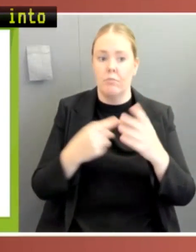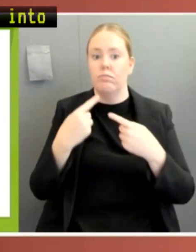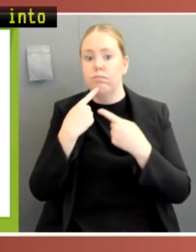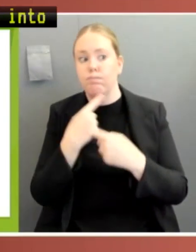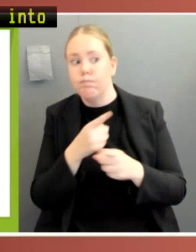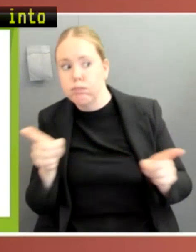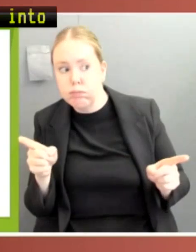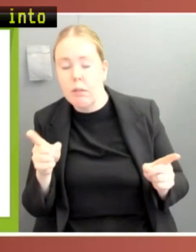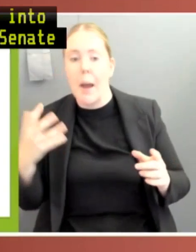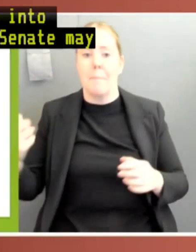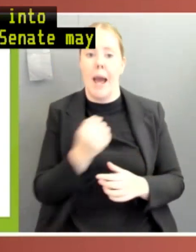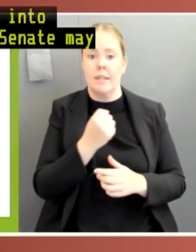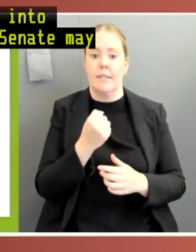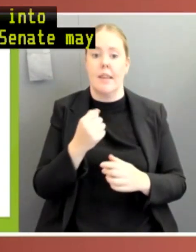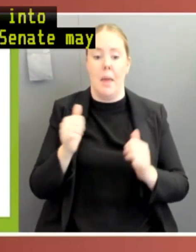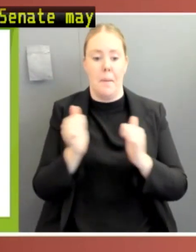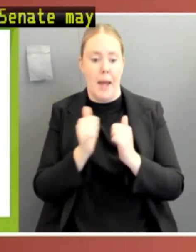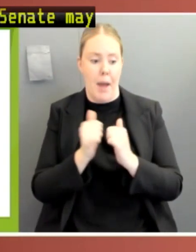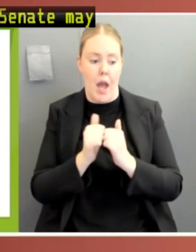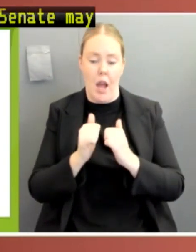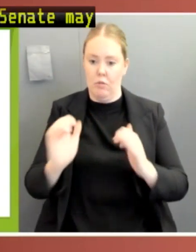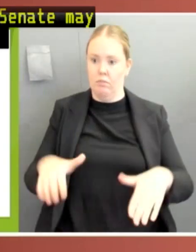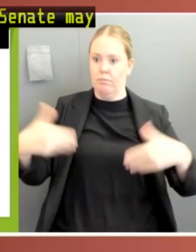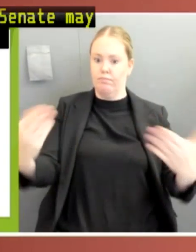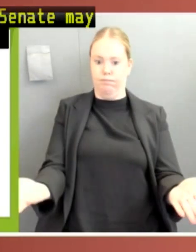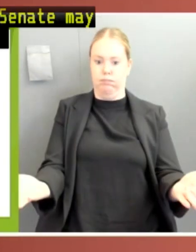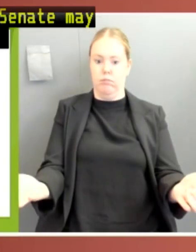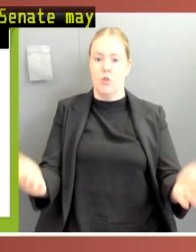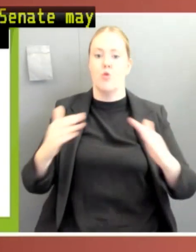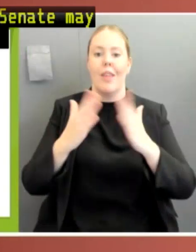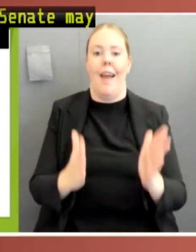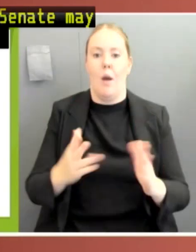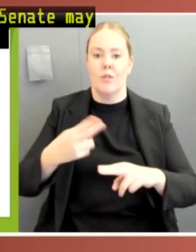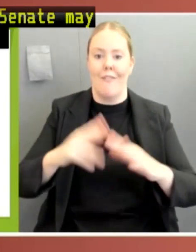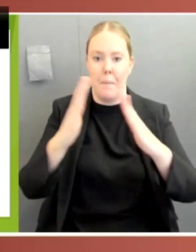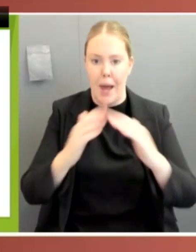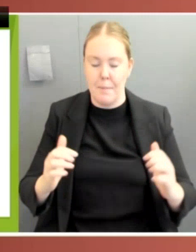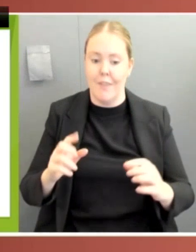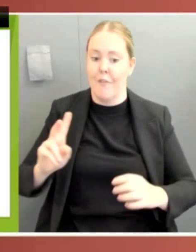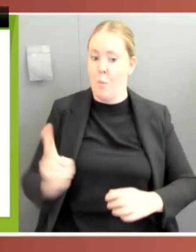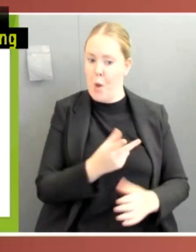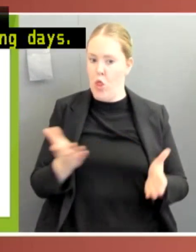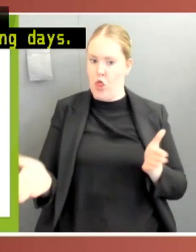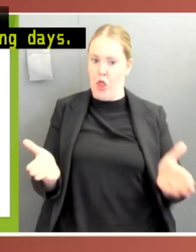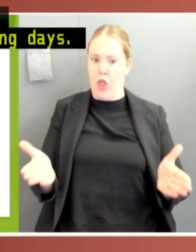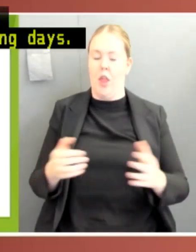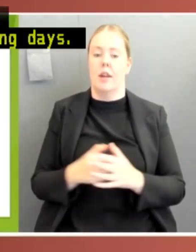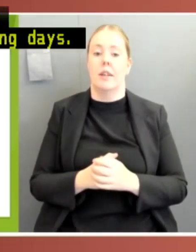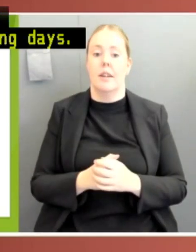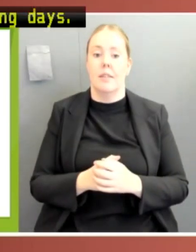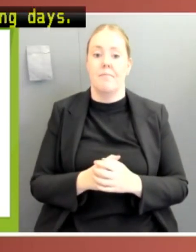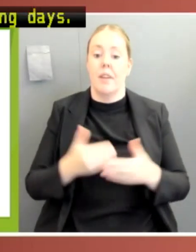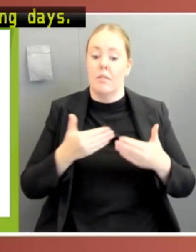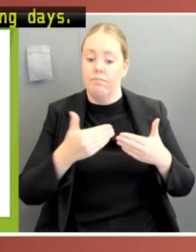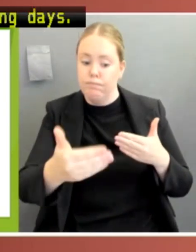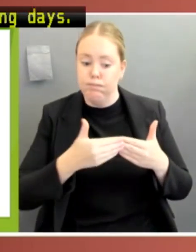tabled. However, this procedure can be modified and in many cases, some delegated instruments cannot be disallowed. They're exempt from disallowance.